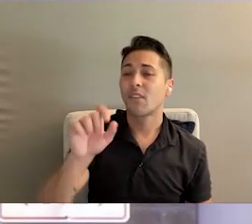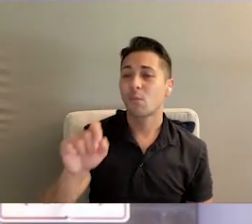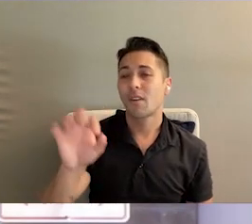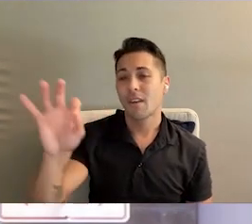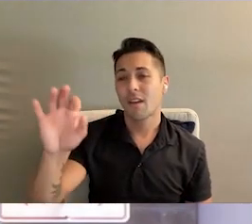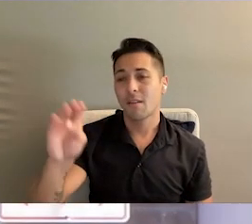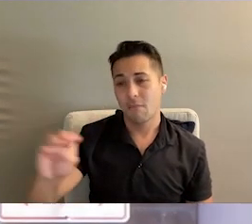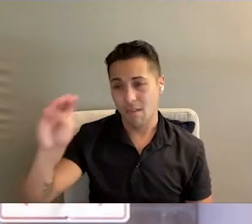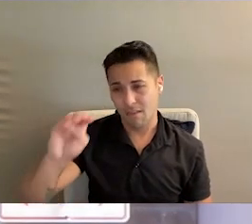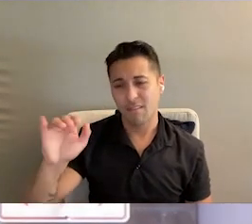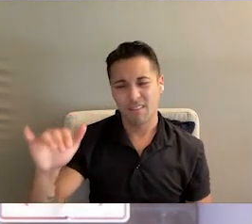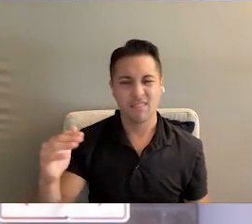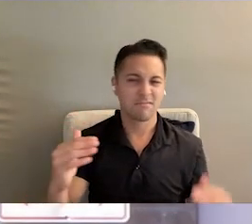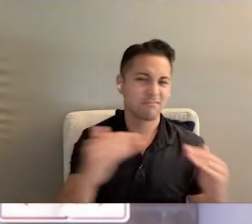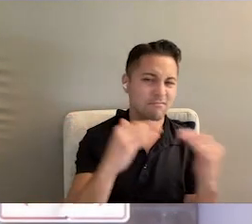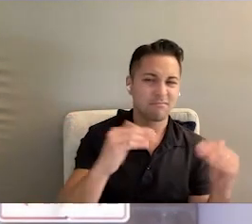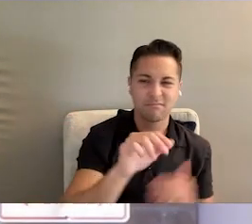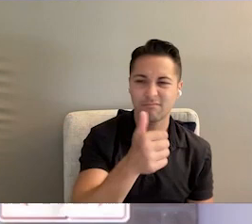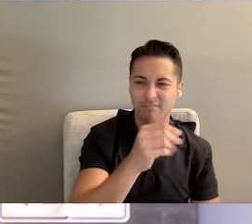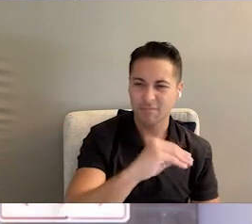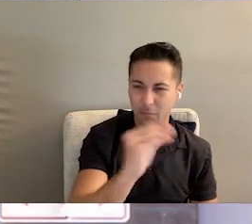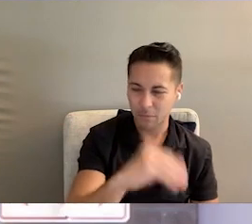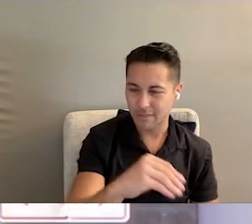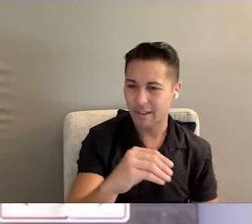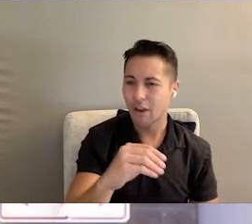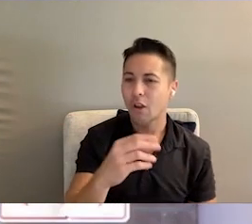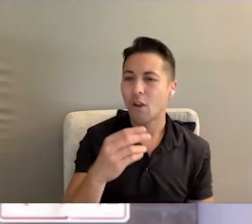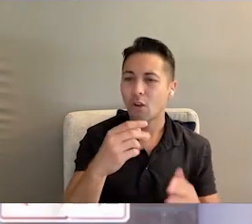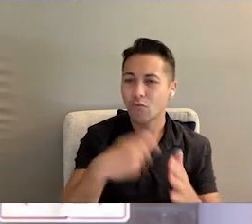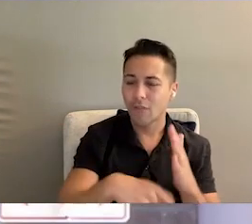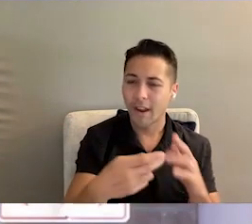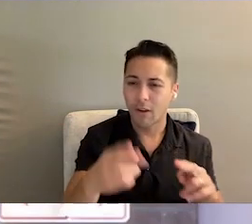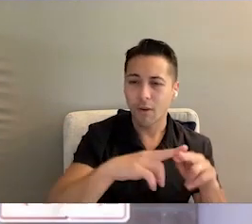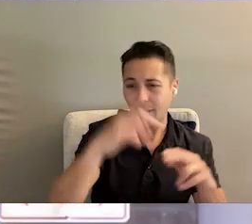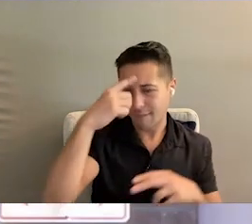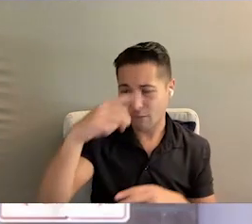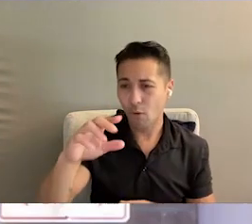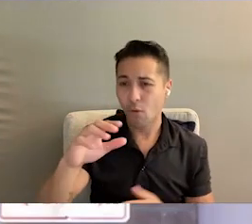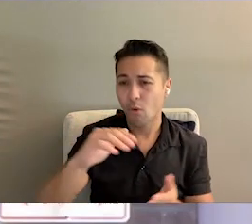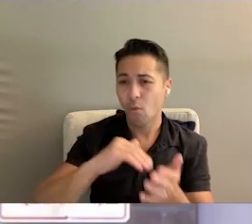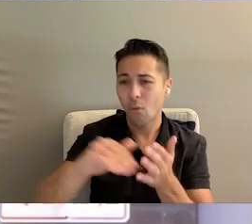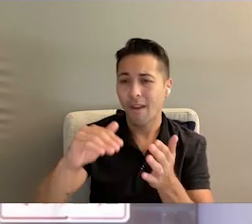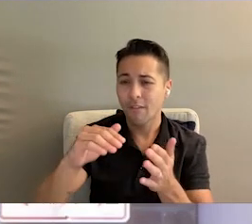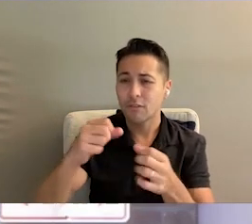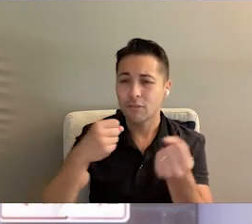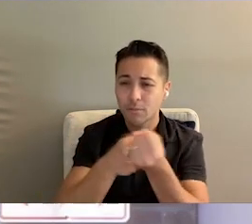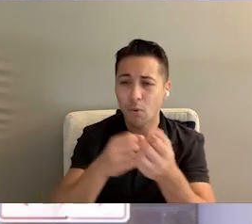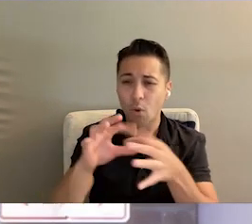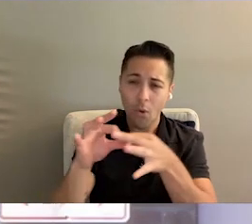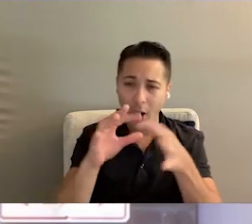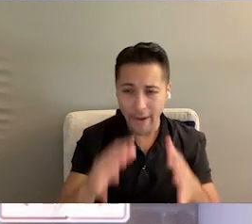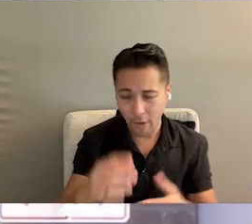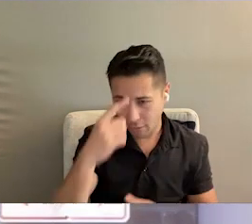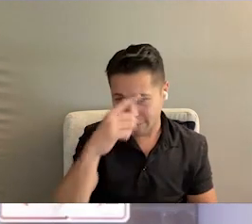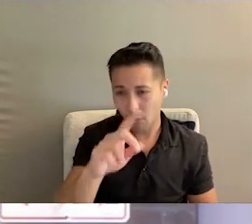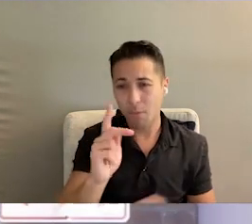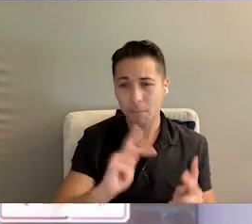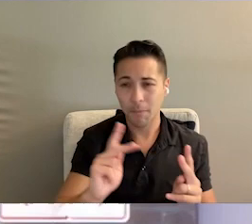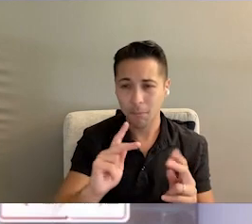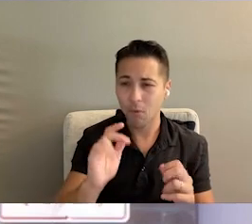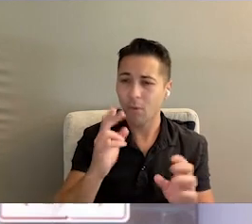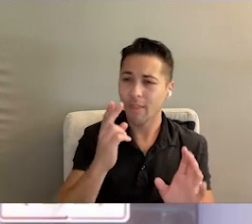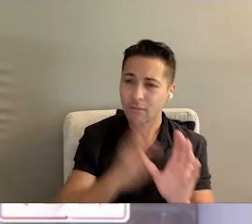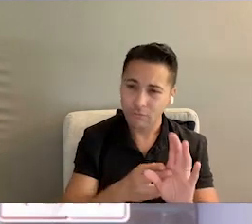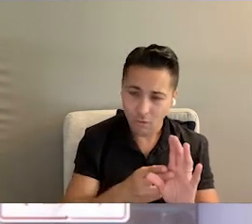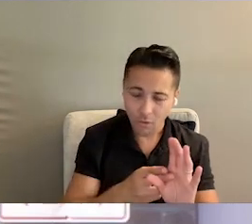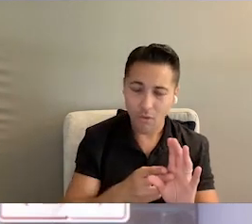$5.9 million, which equates to approximately a 10% rate increase for waiver support coordinators that provide service coordination for